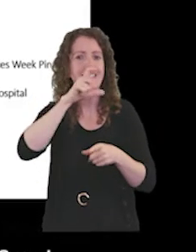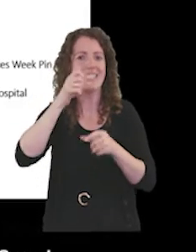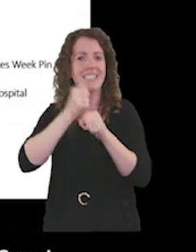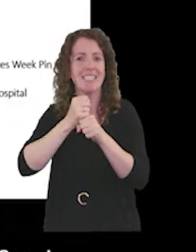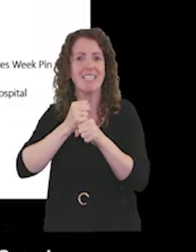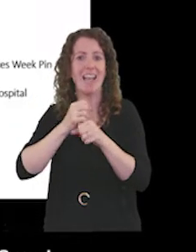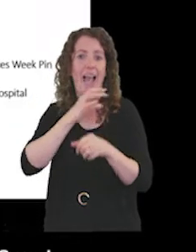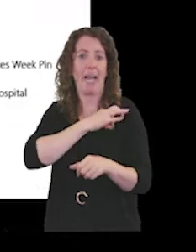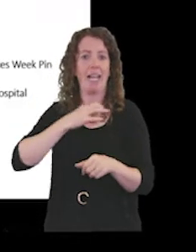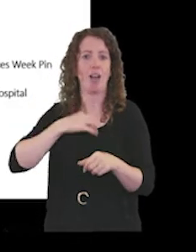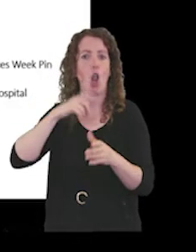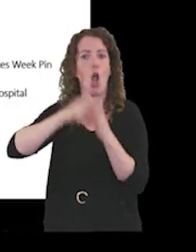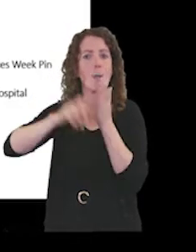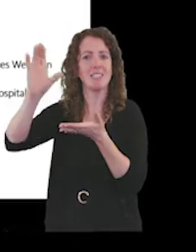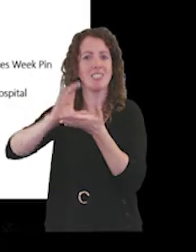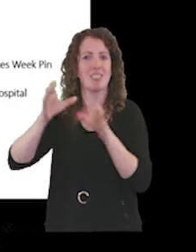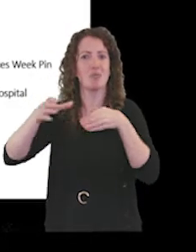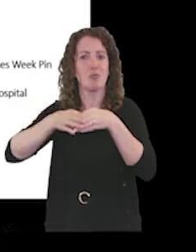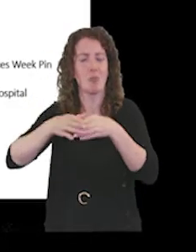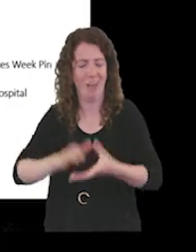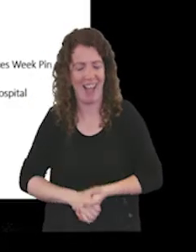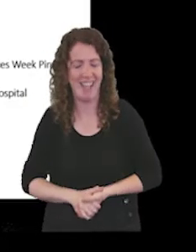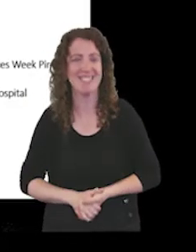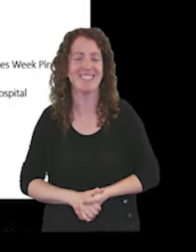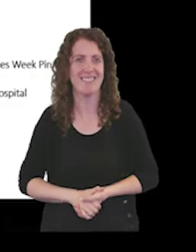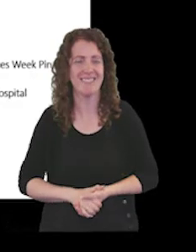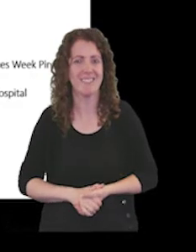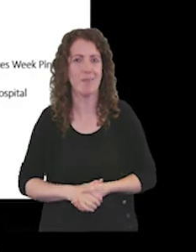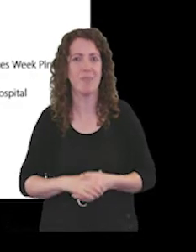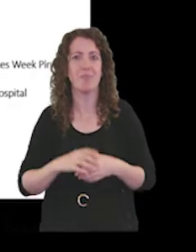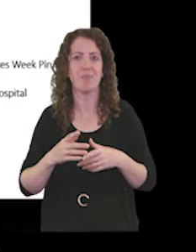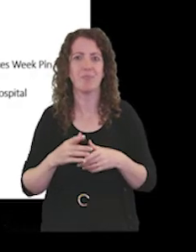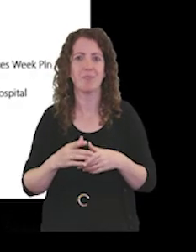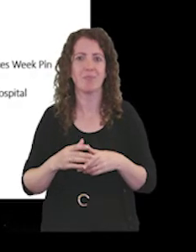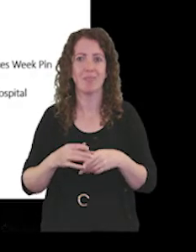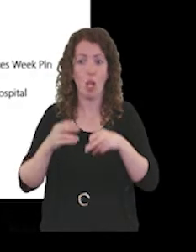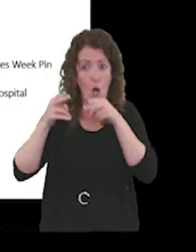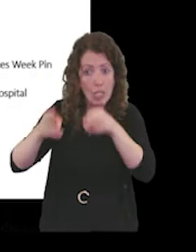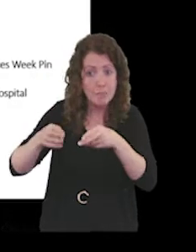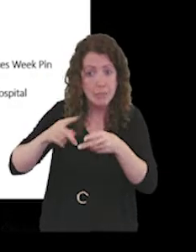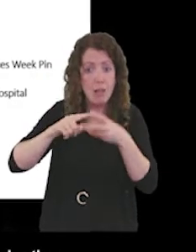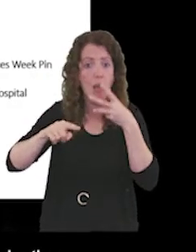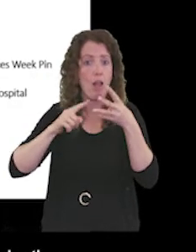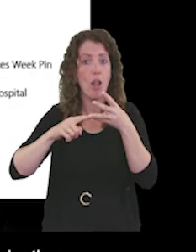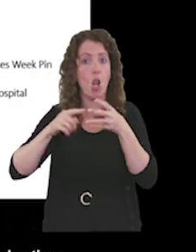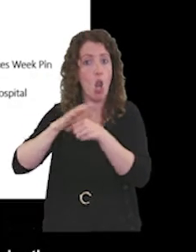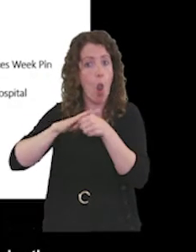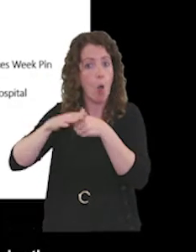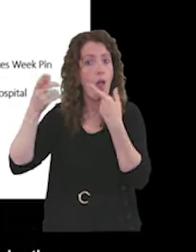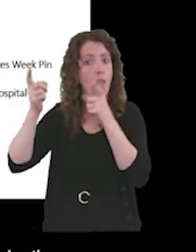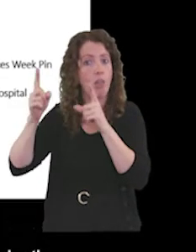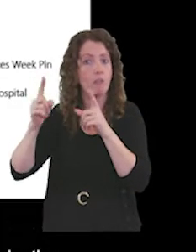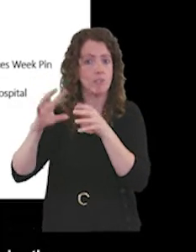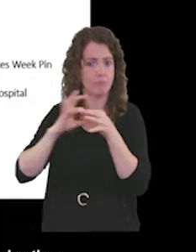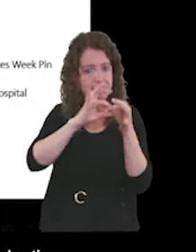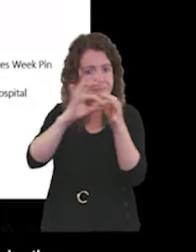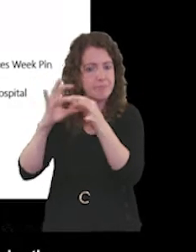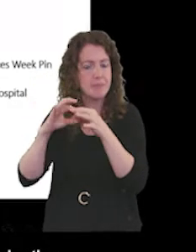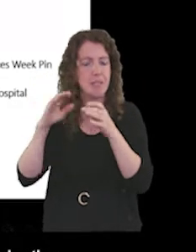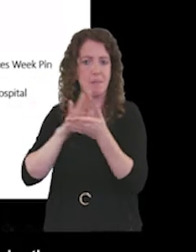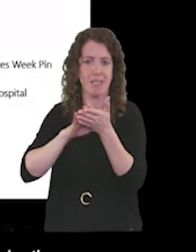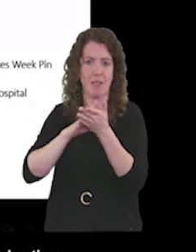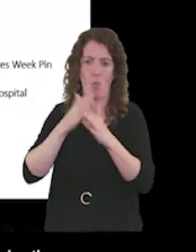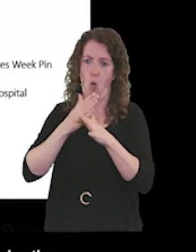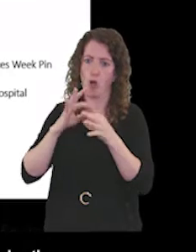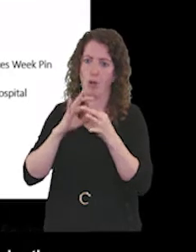I beat myself to it and the acute hospital local authorities to make sure that